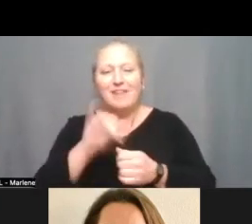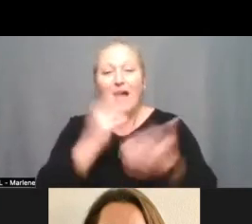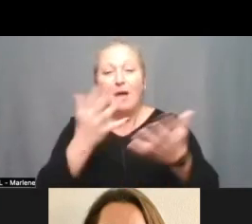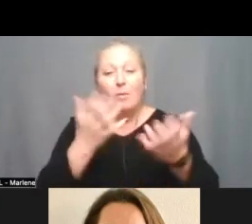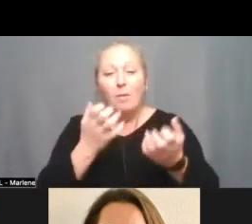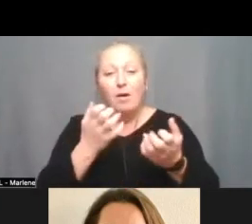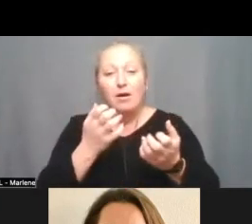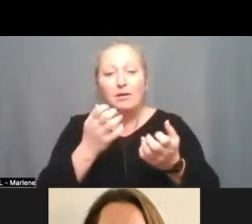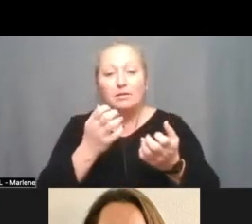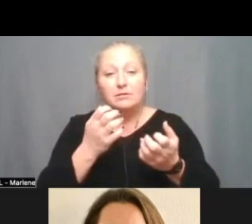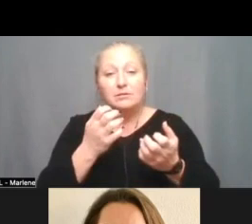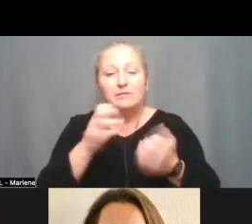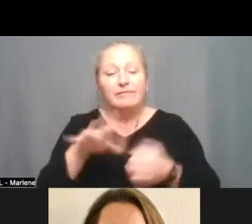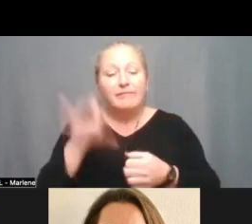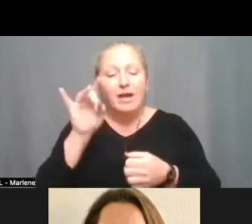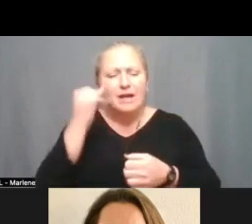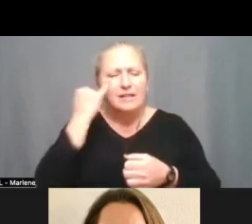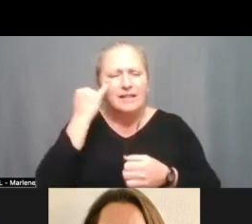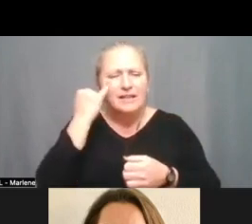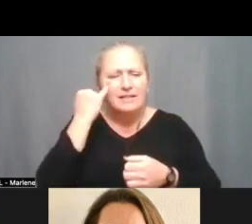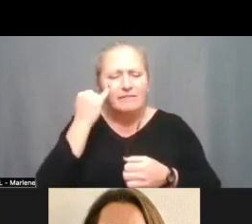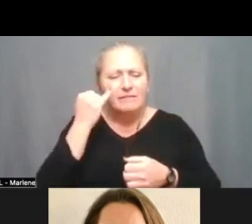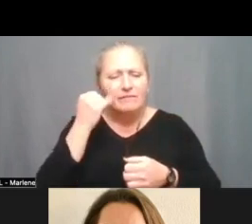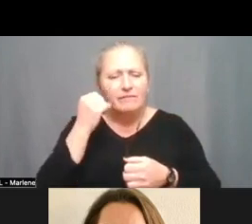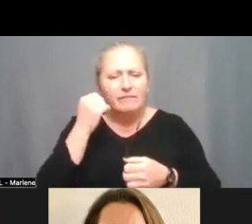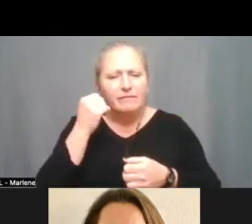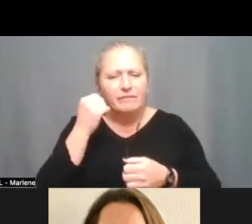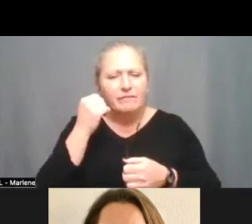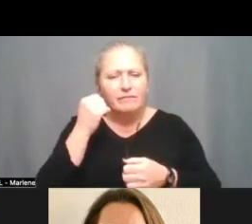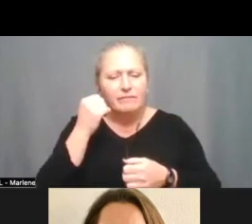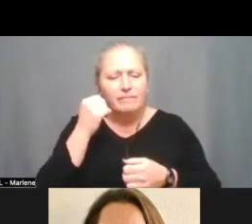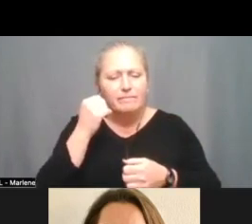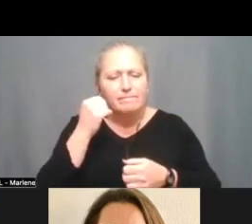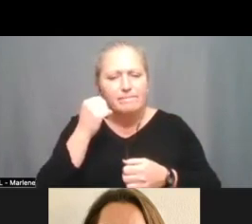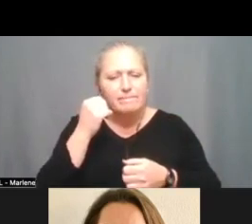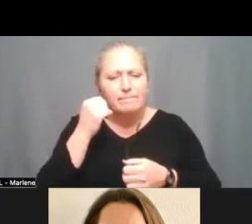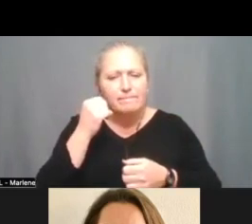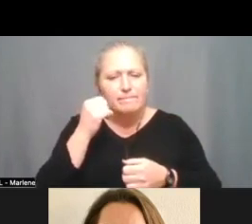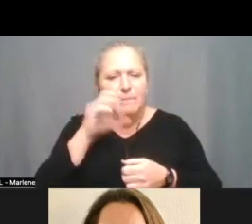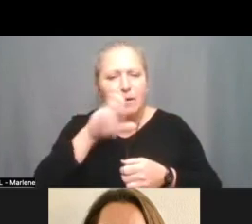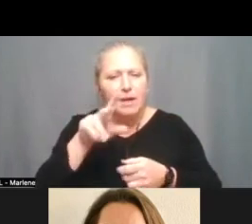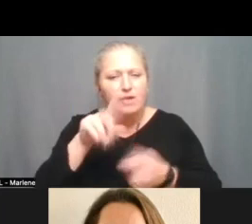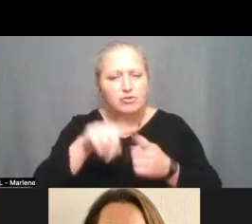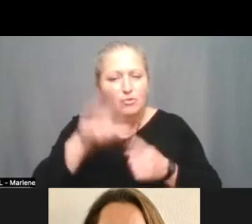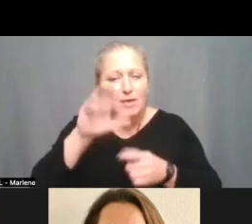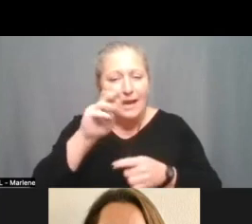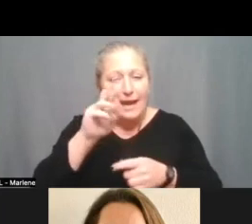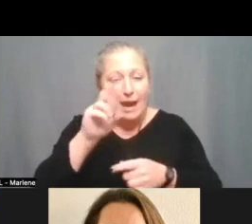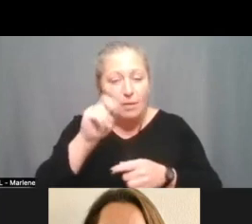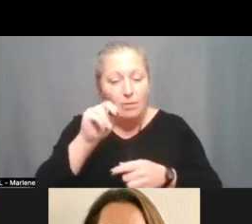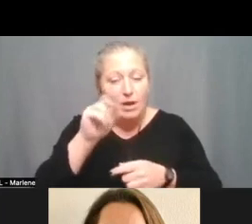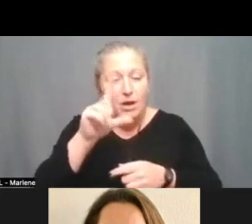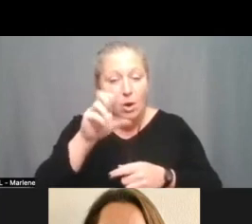um find out if in um going back to um cameron lewis and then bringing forth these results